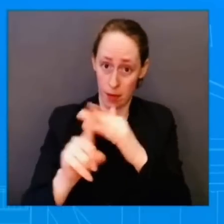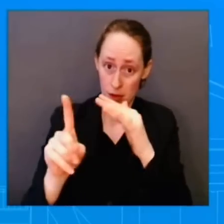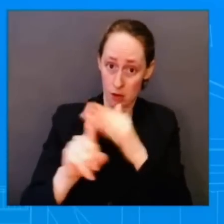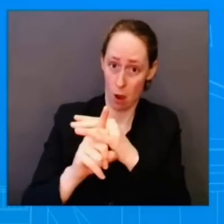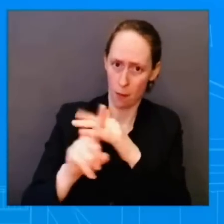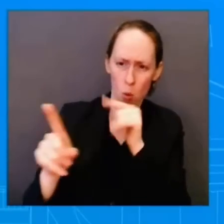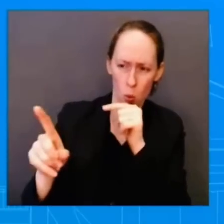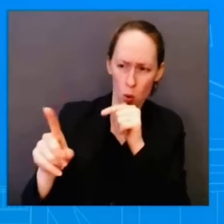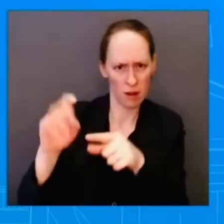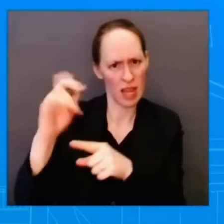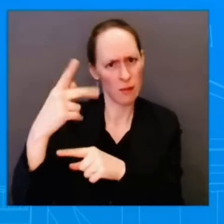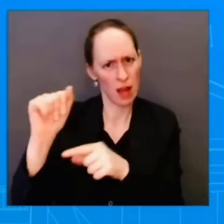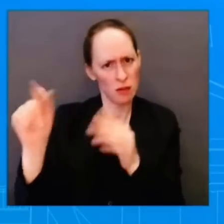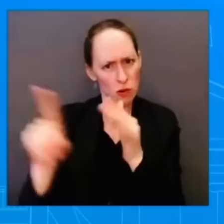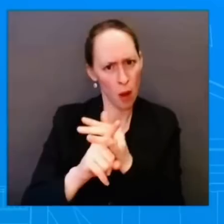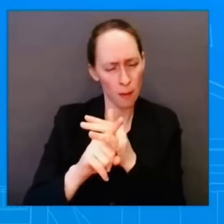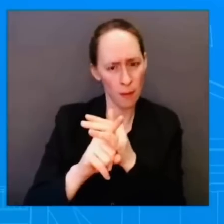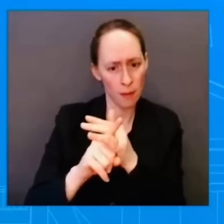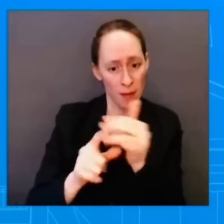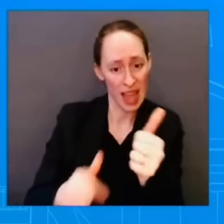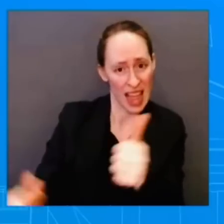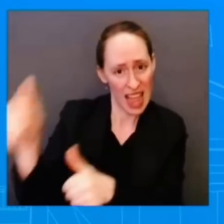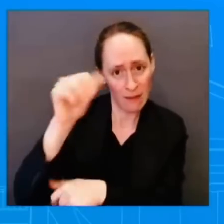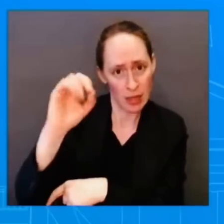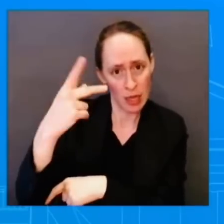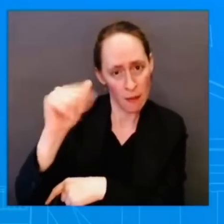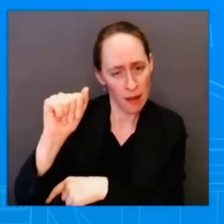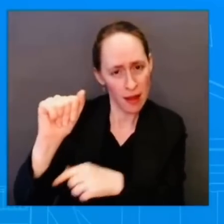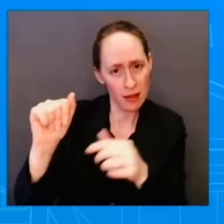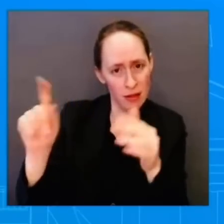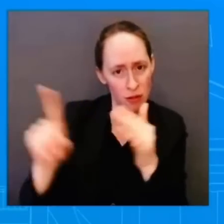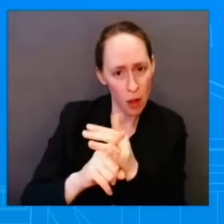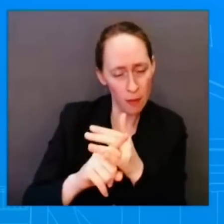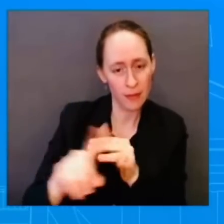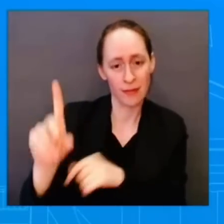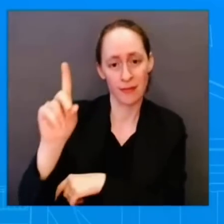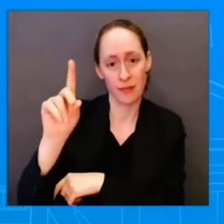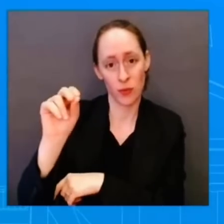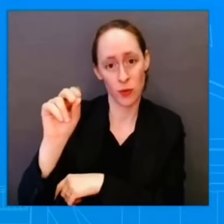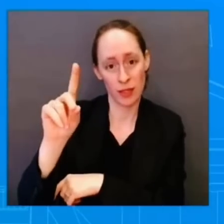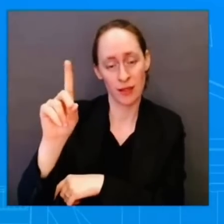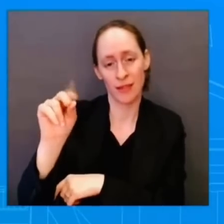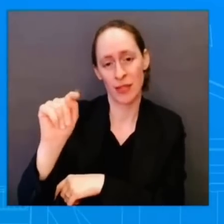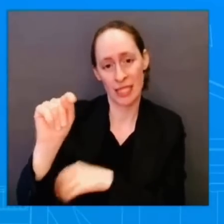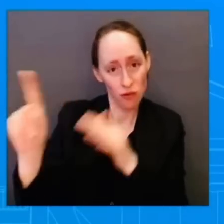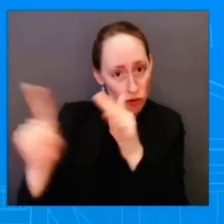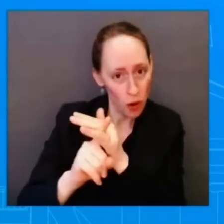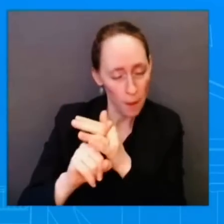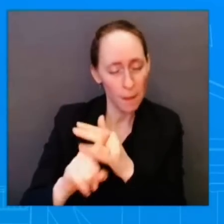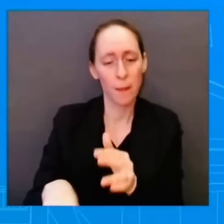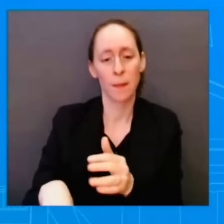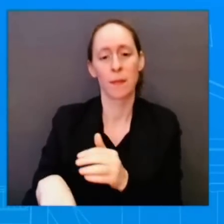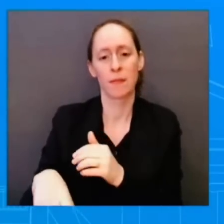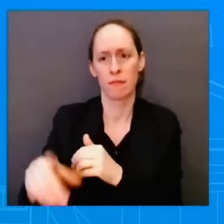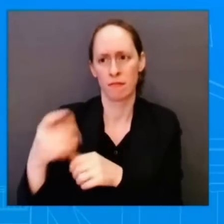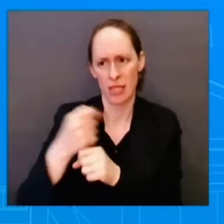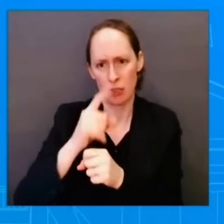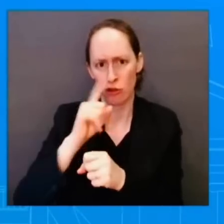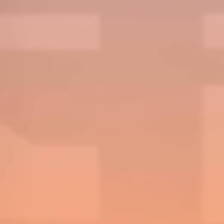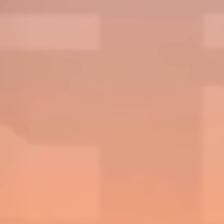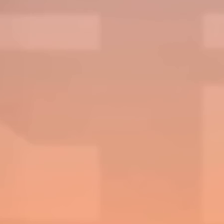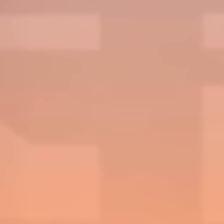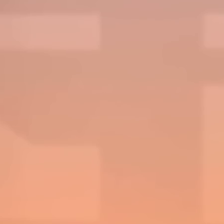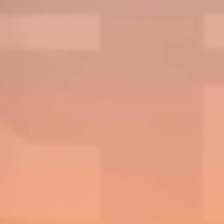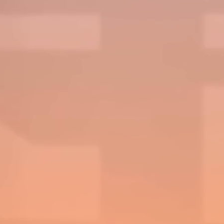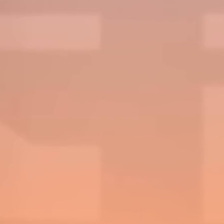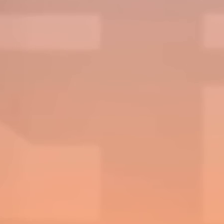what is the next process, holding to account the company that caused the spill. That's what you're seeing from Secretary Buttigieg